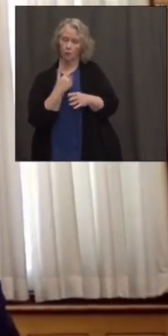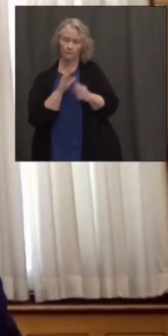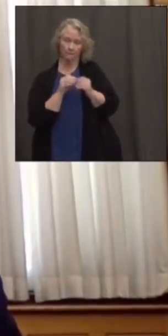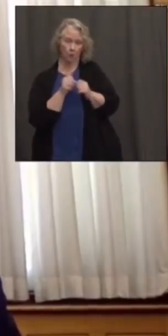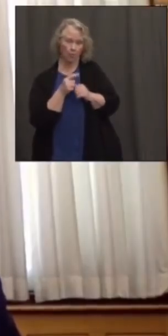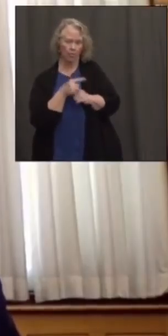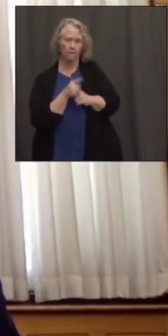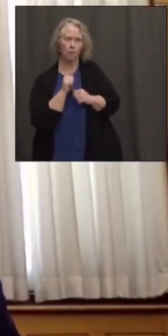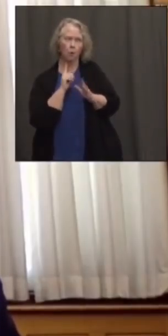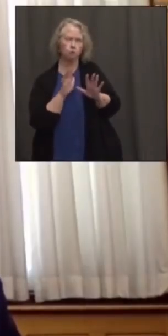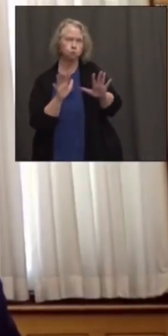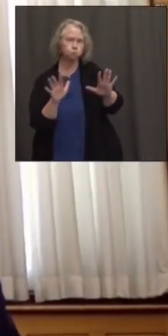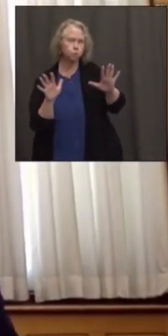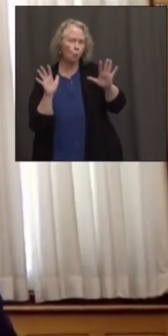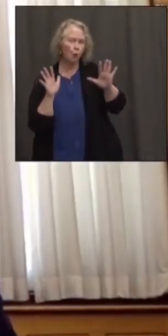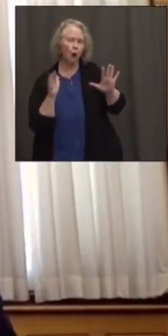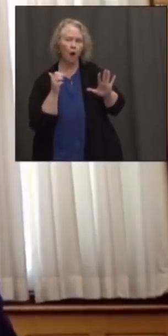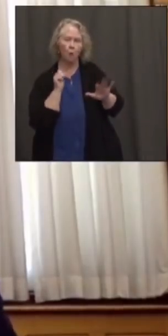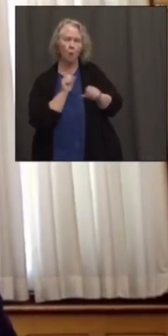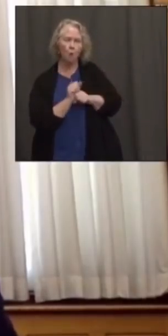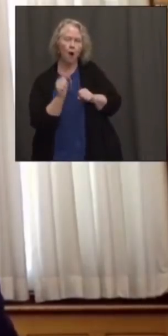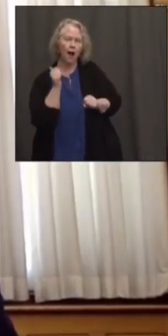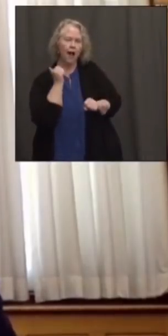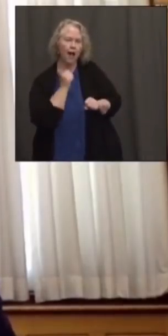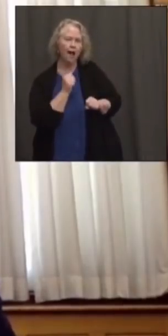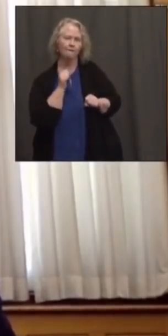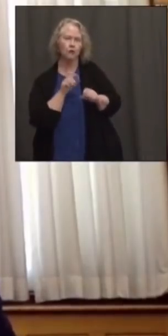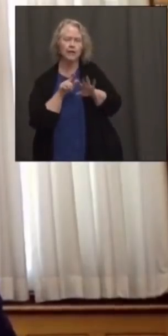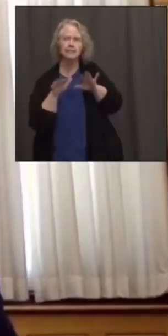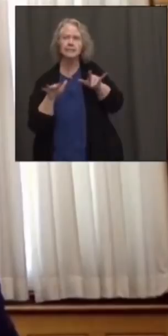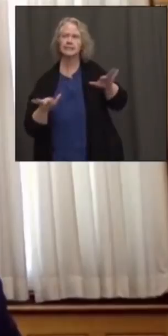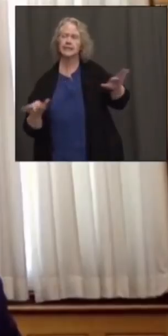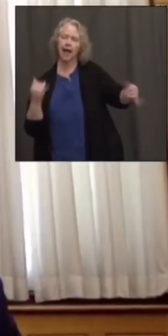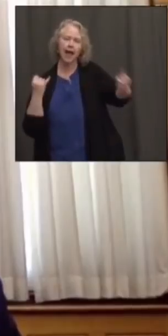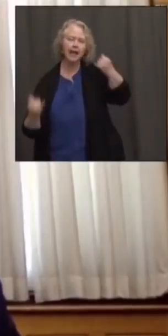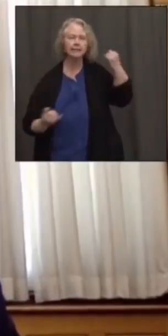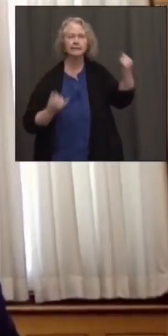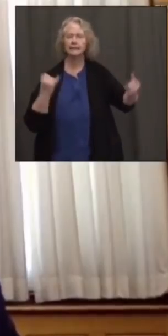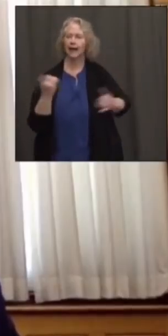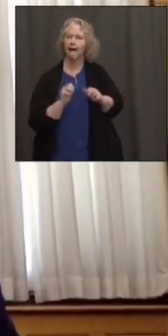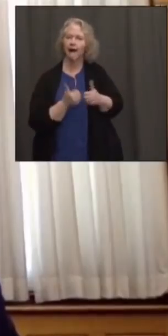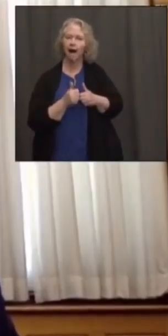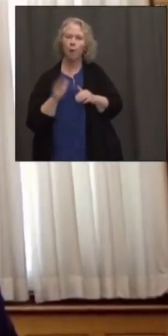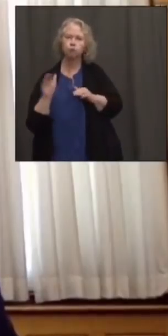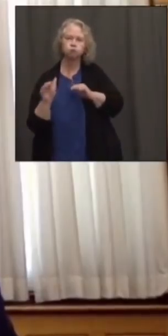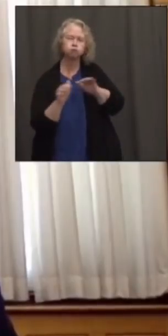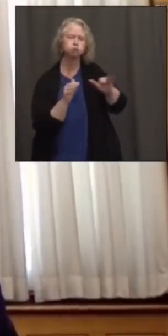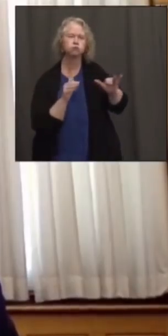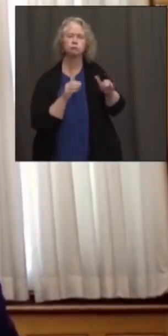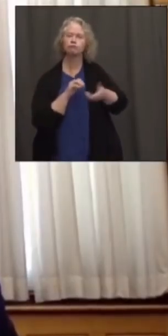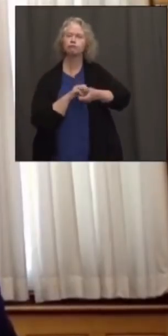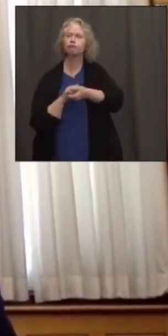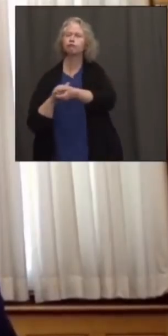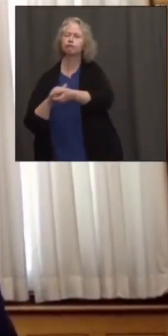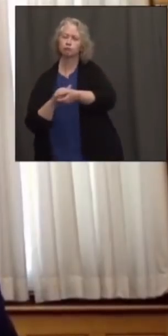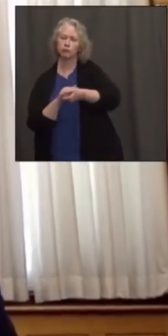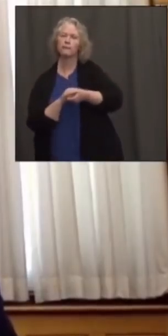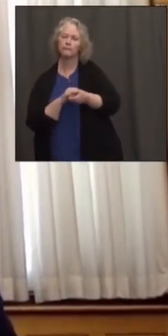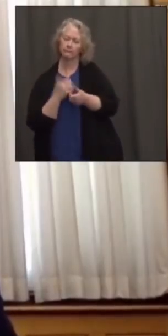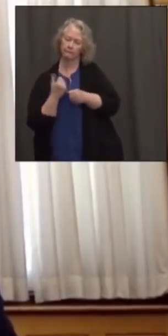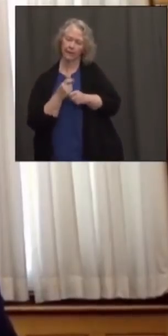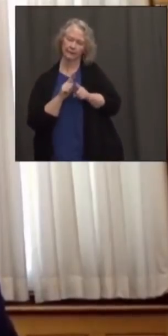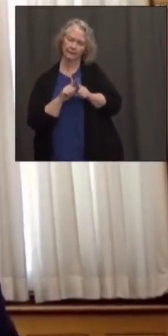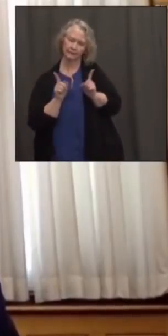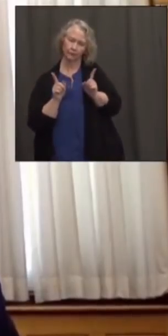They are doing unbelievable work every day out in the field, getting really creative with different approaches, different partnerships out there that's really making a